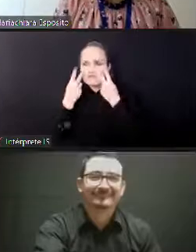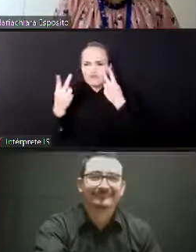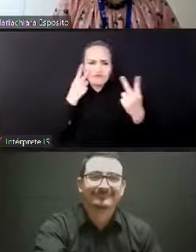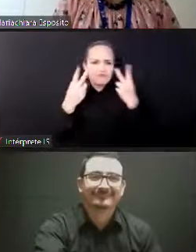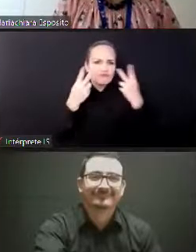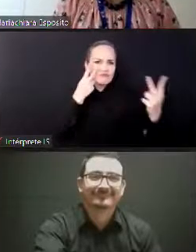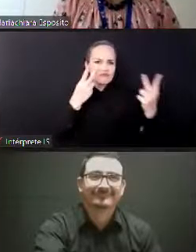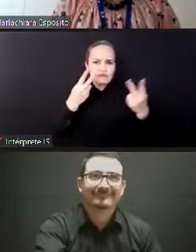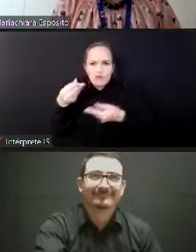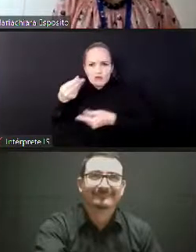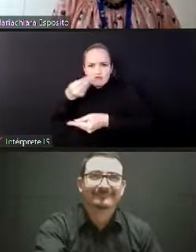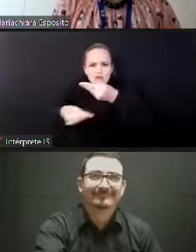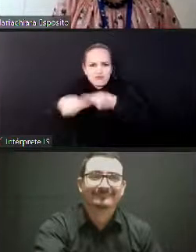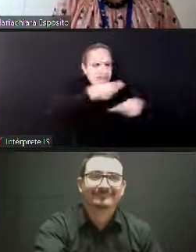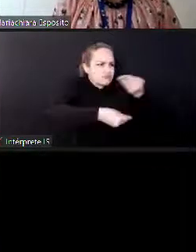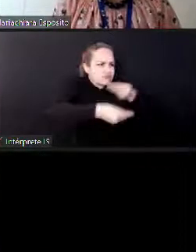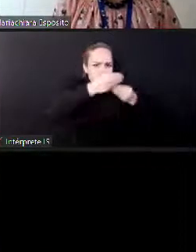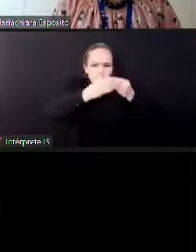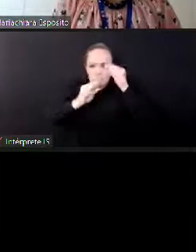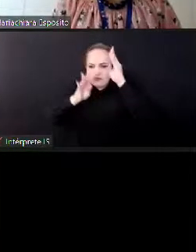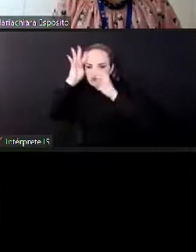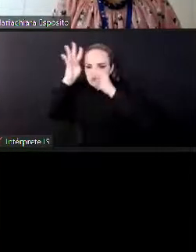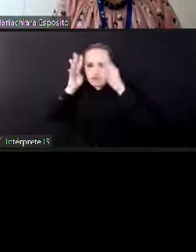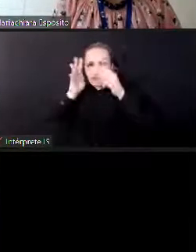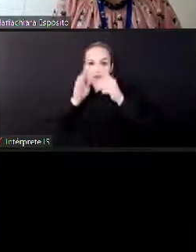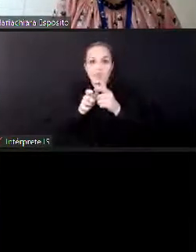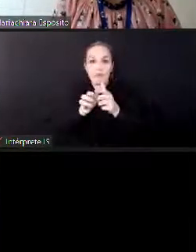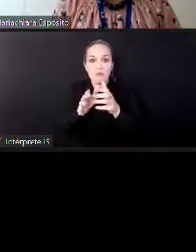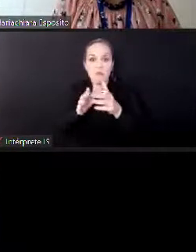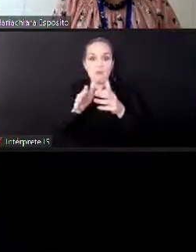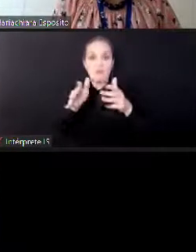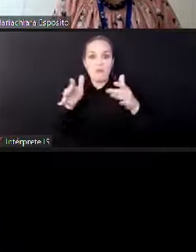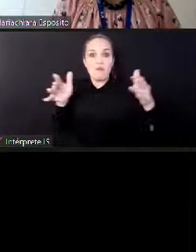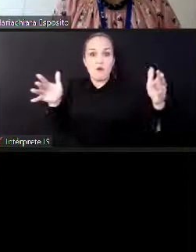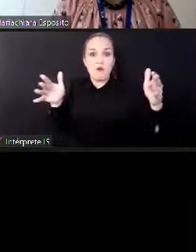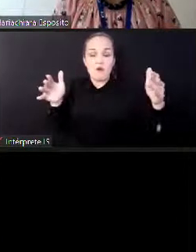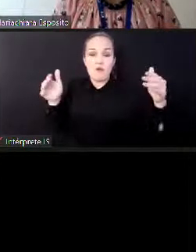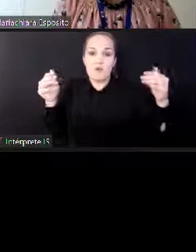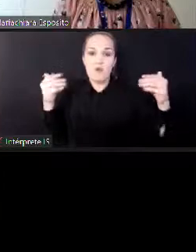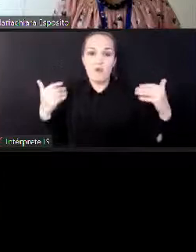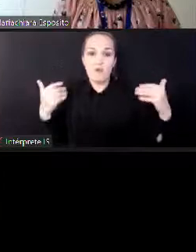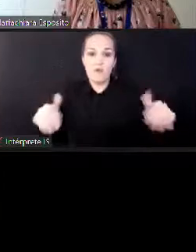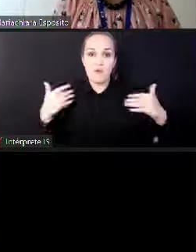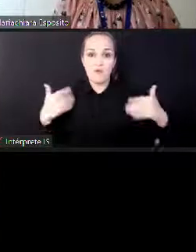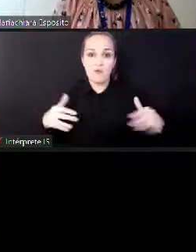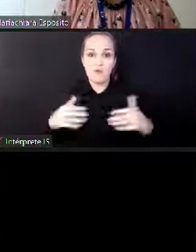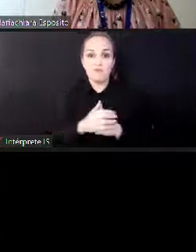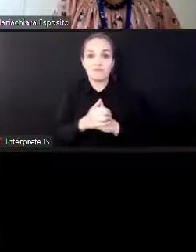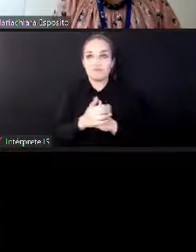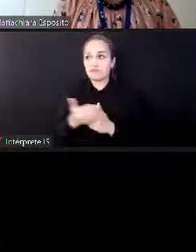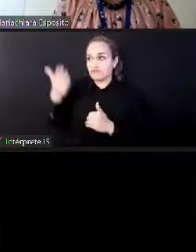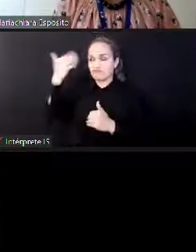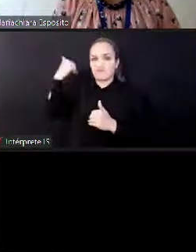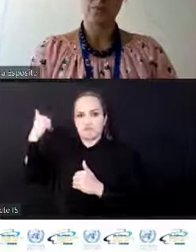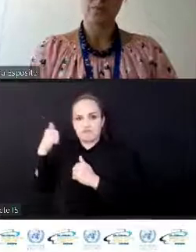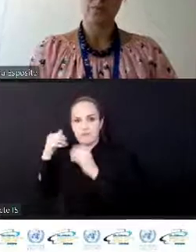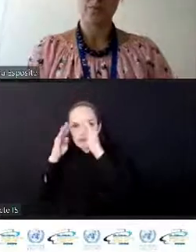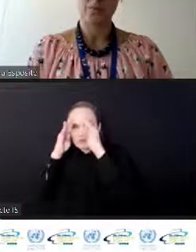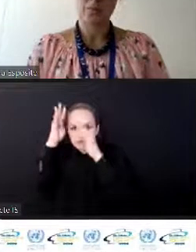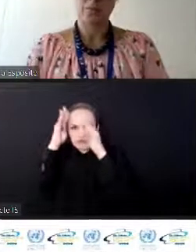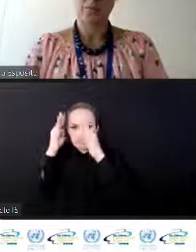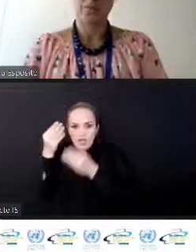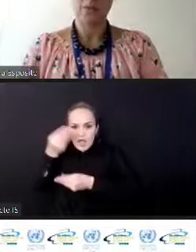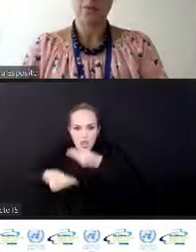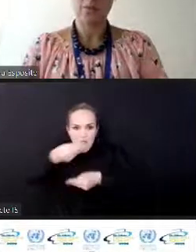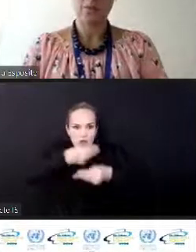economy. And here we are with UN year, international year and creative industries. Plus, for example, the G20